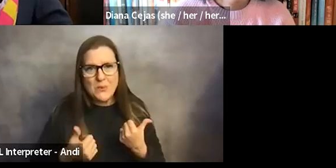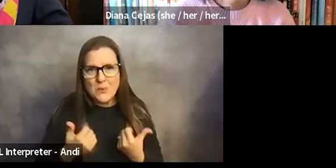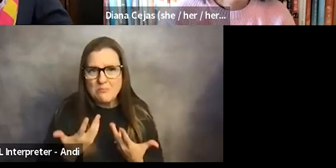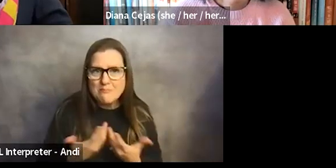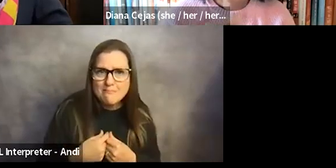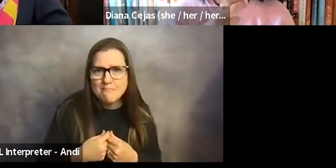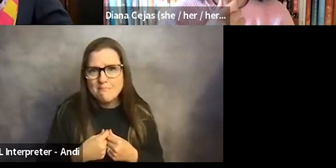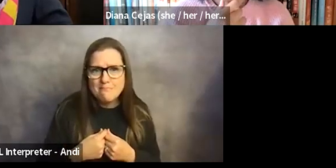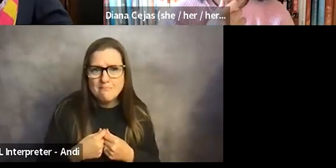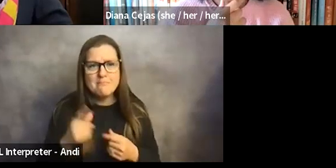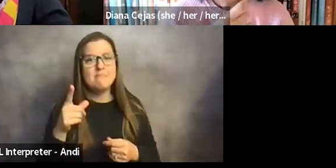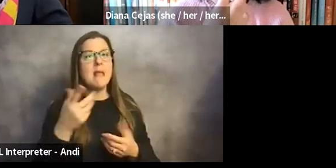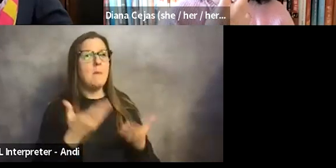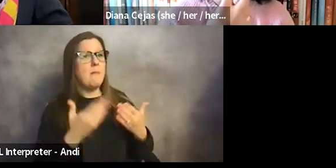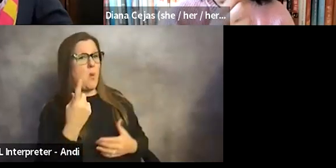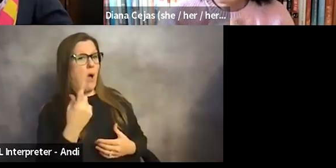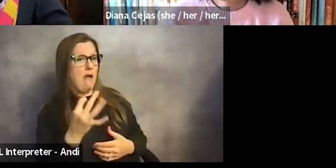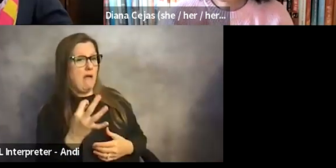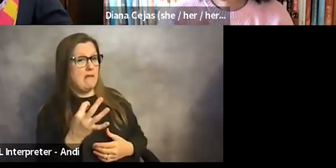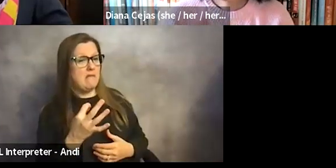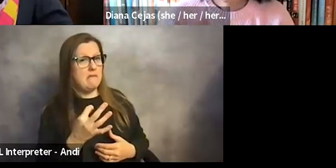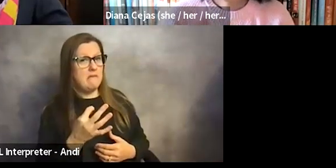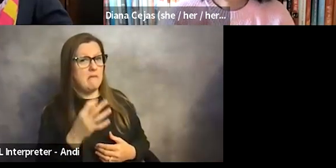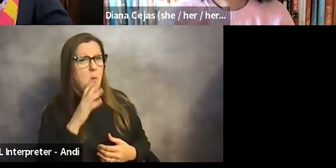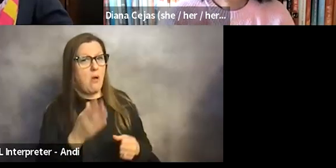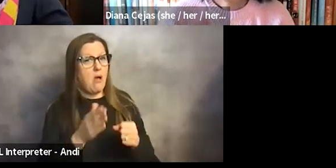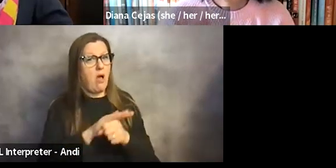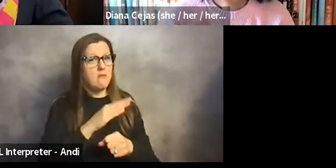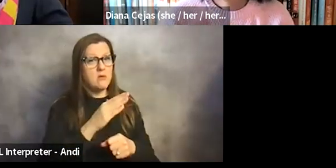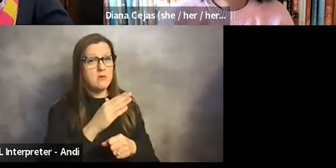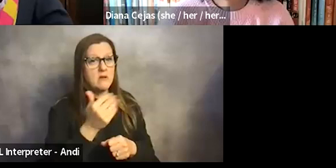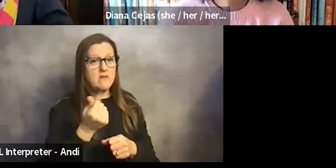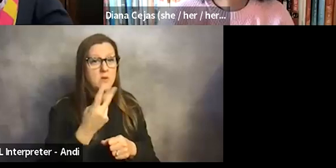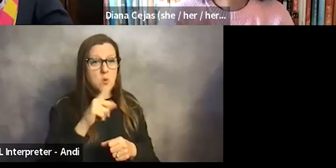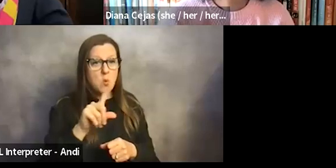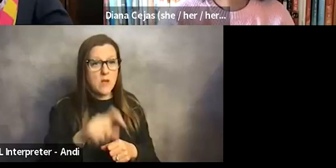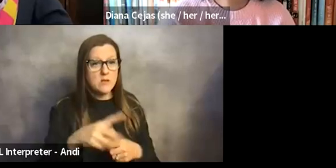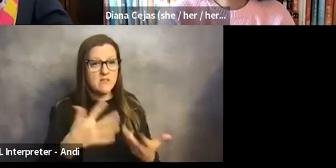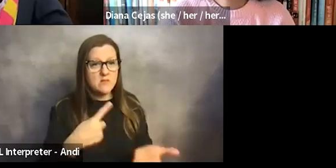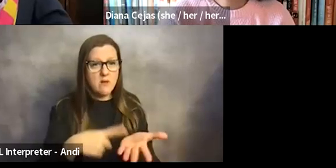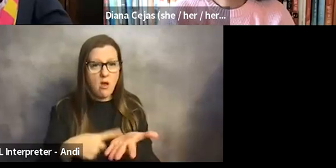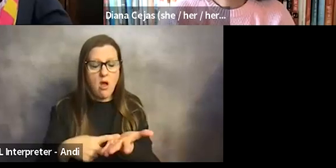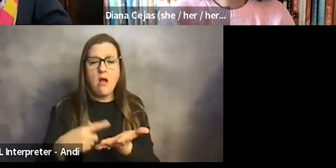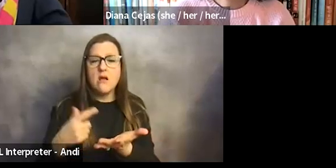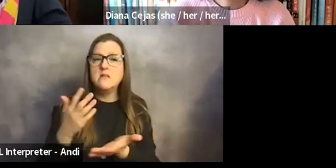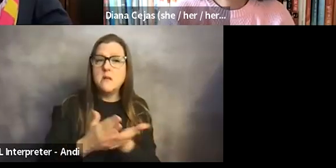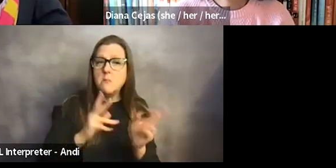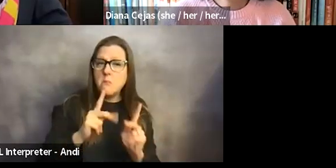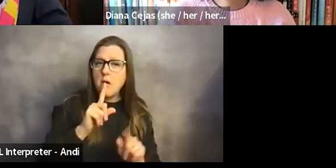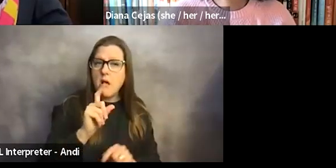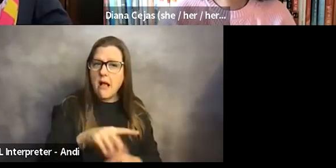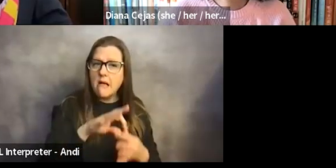So maybe one that spans a couple of different questions that have been put out there. A couple people have asked about, you know, if you,